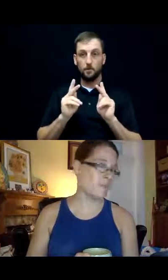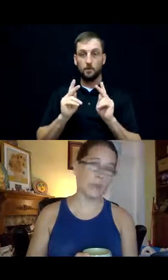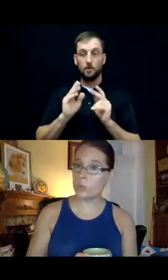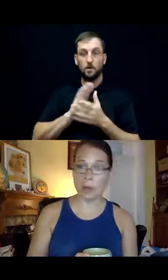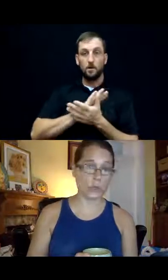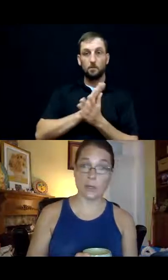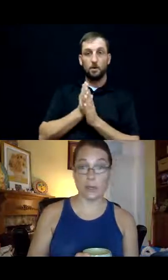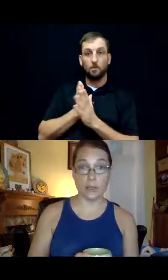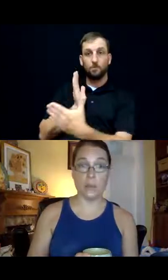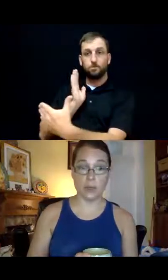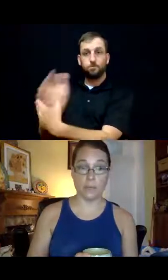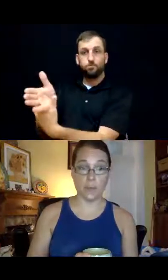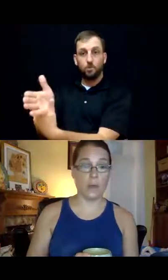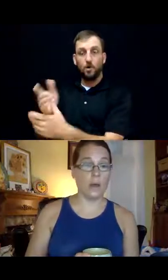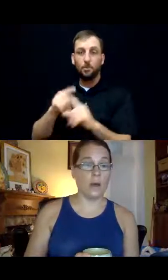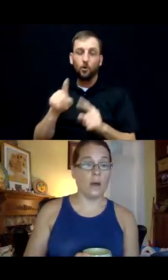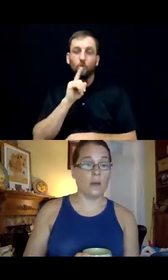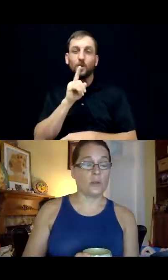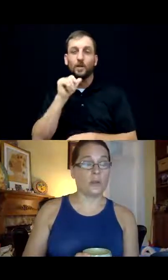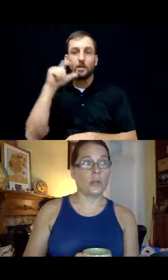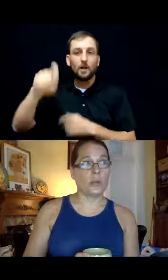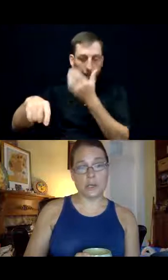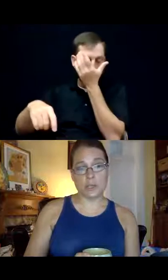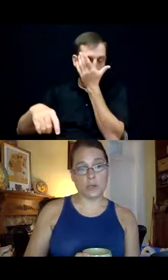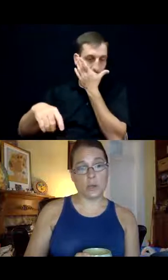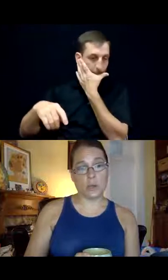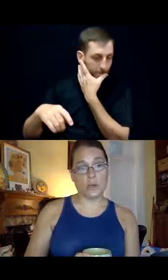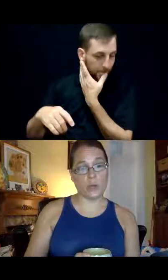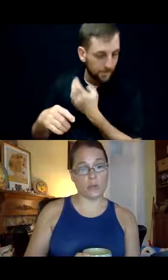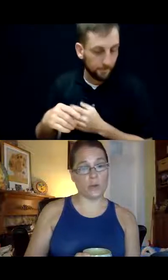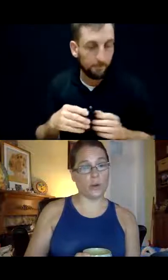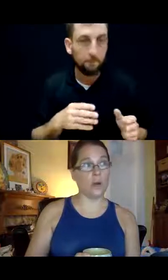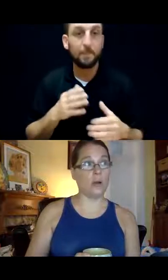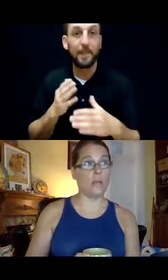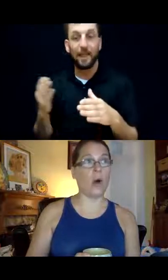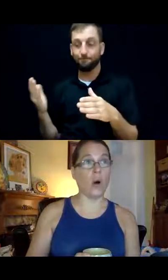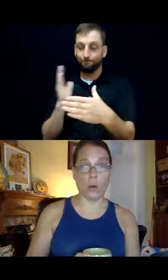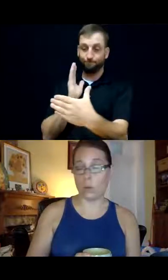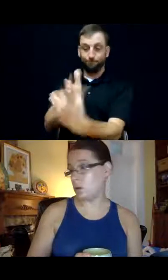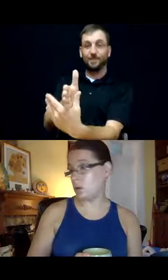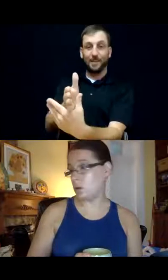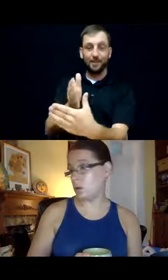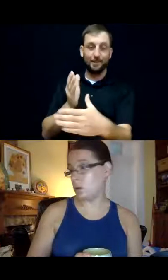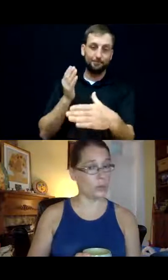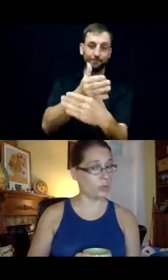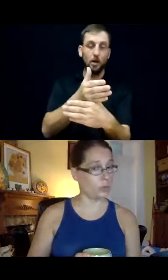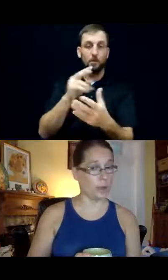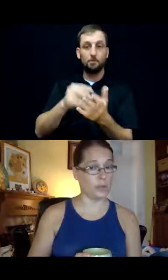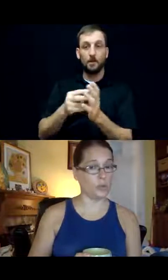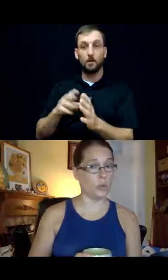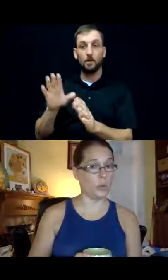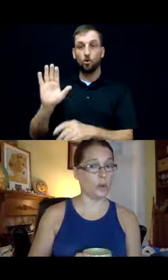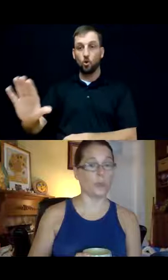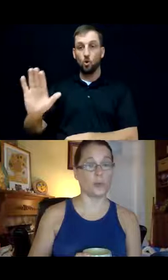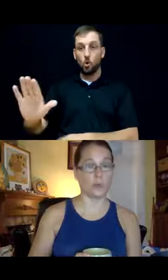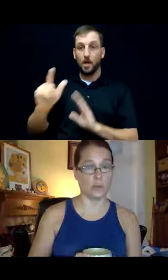and they don't actually need to be. So an interdiction is when you transfer all of your legal rights